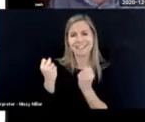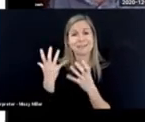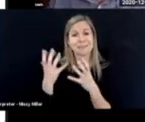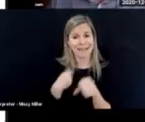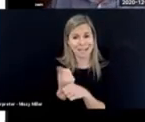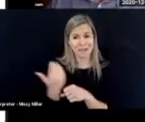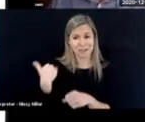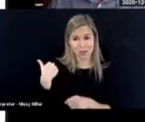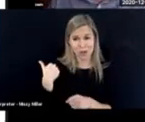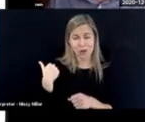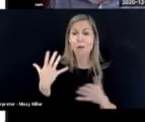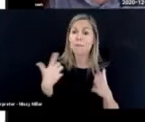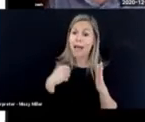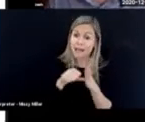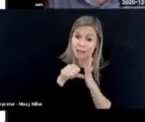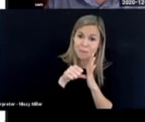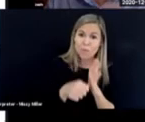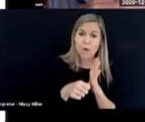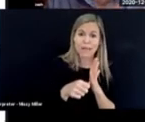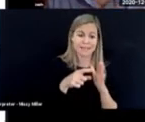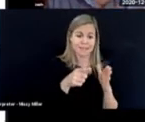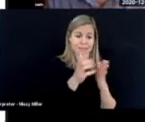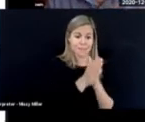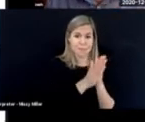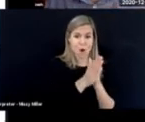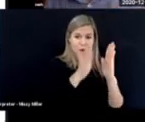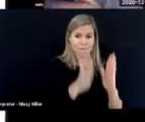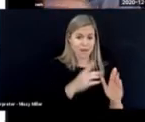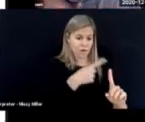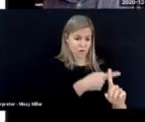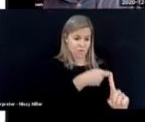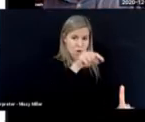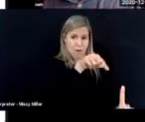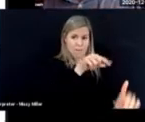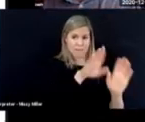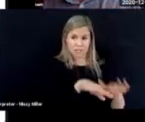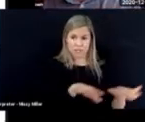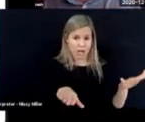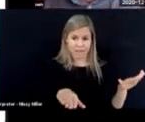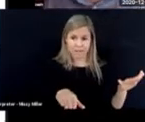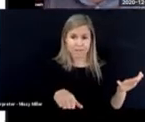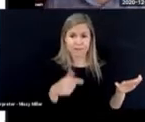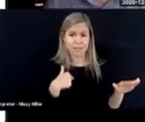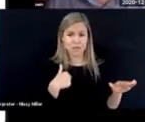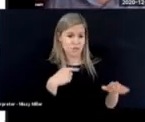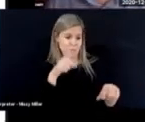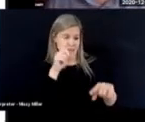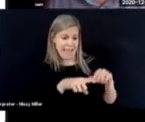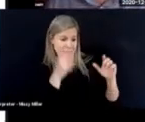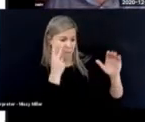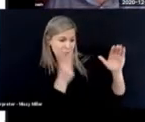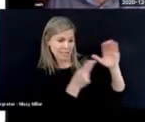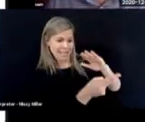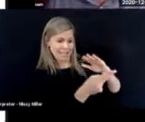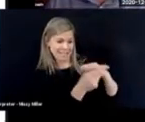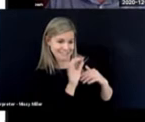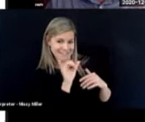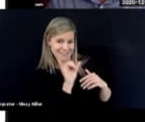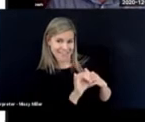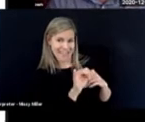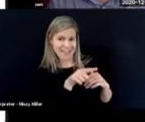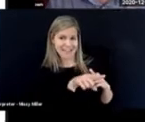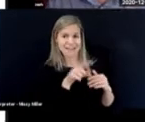ago to make the point that the motivators come from the child. And you can't